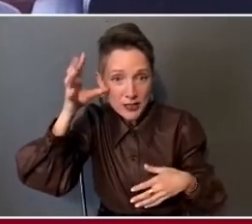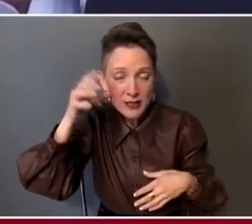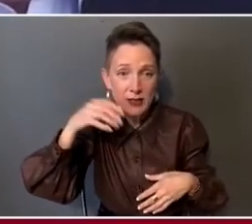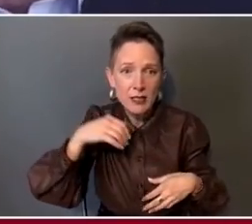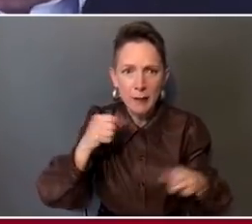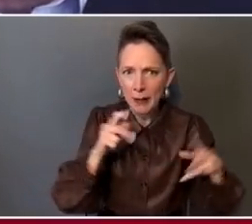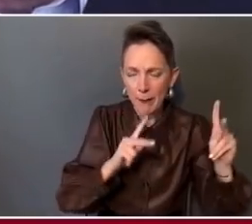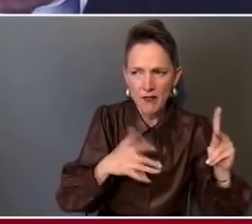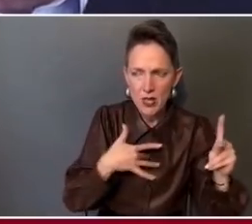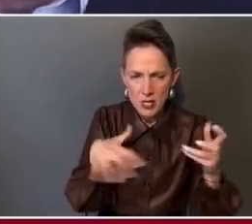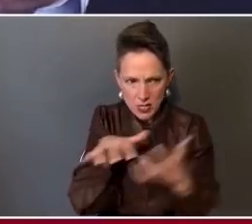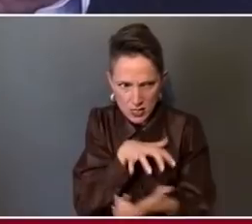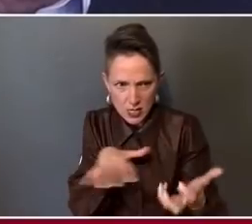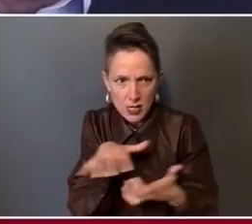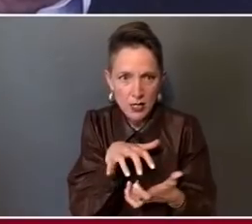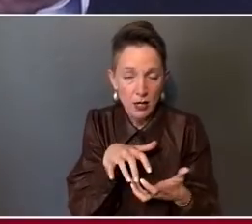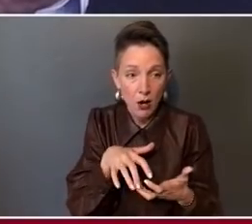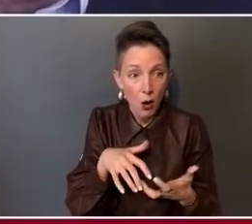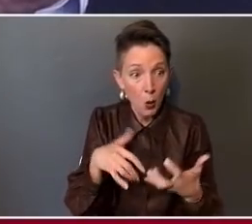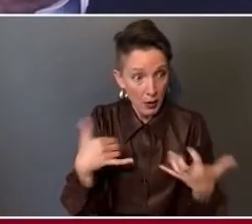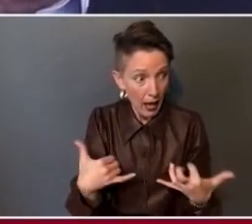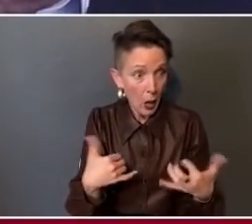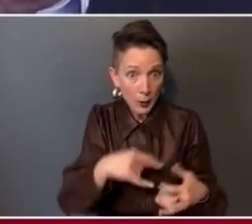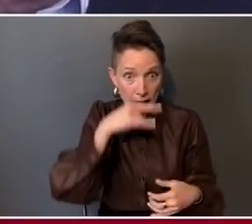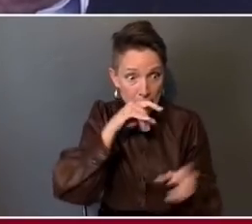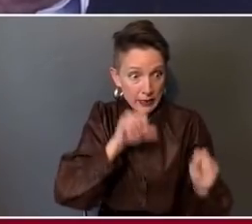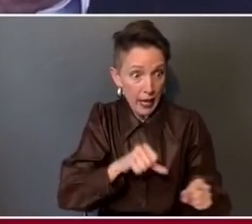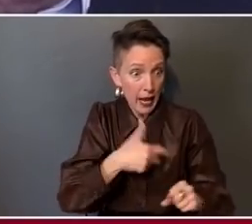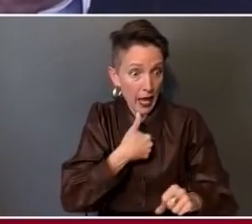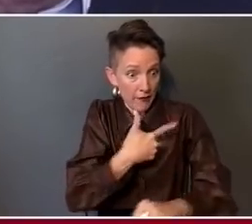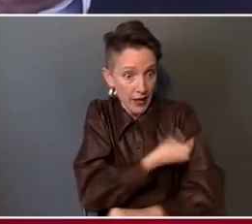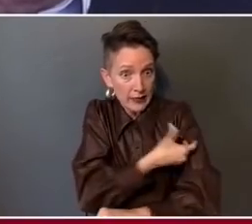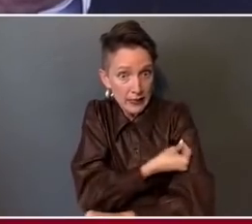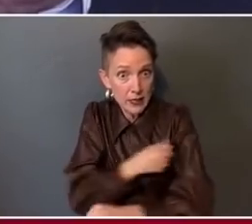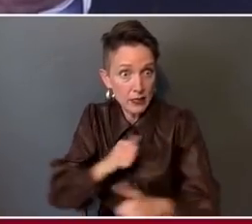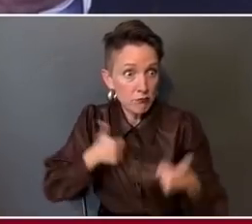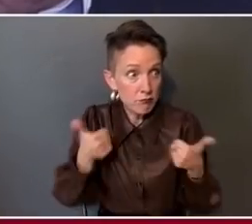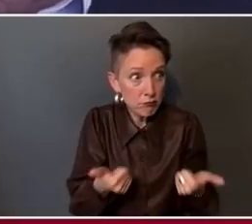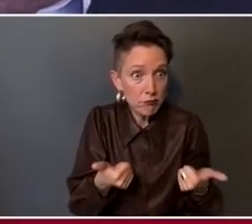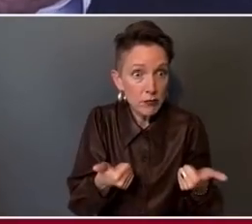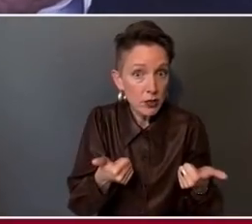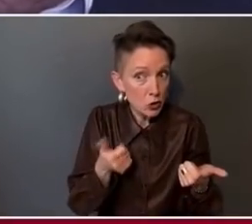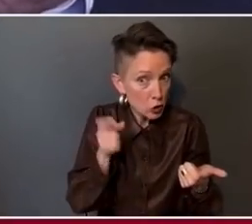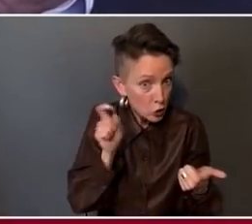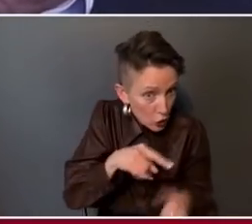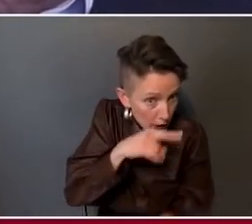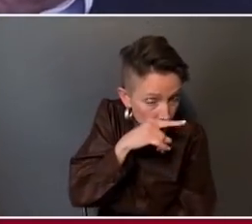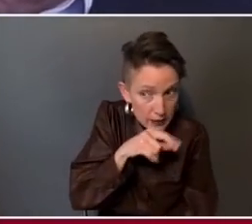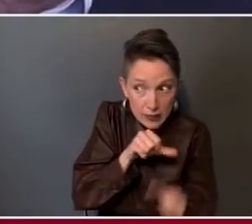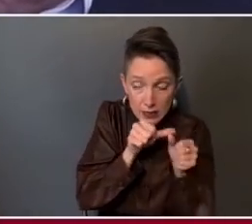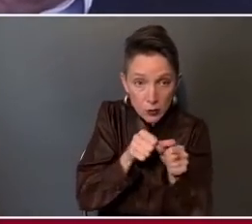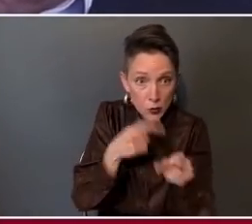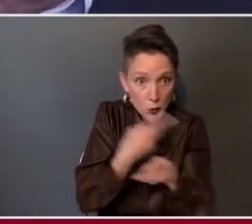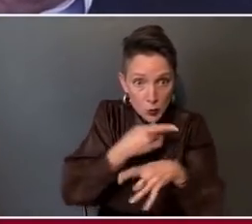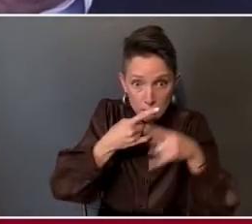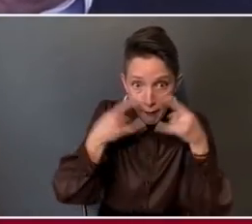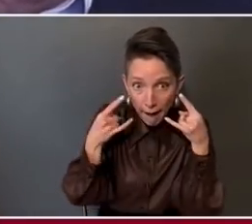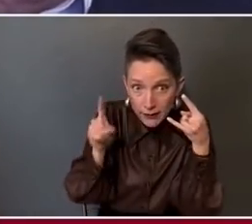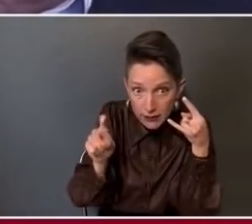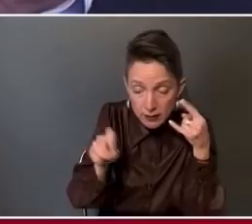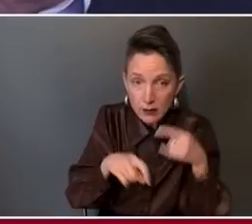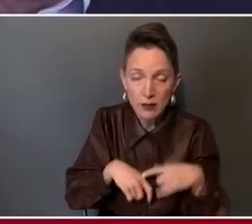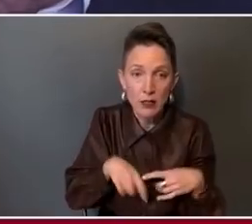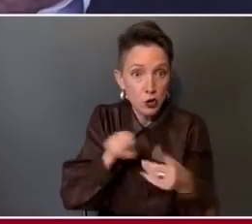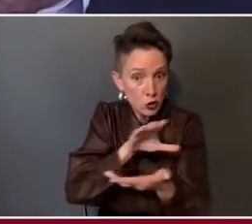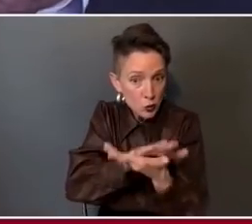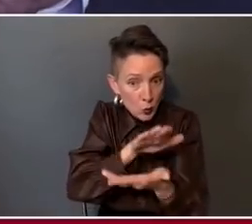now that they can get kids vaccinated, should kids 5 to 11 continue to wear masks? Should schools